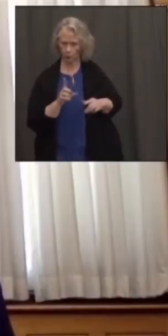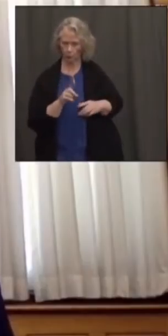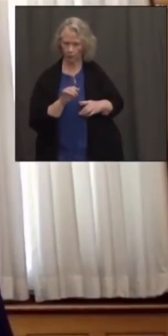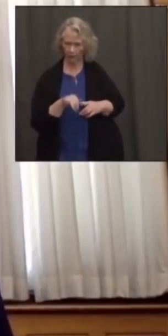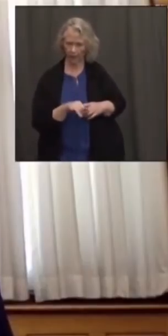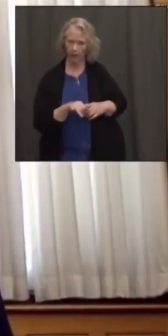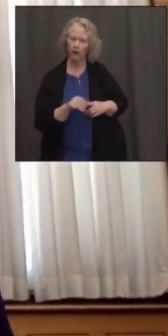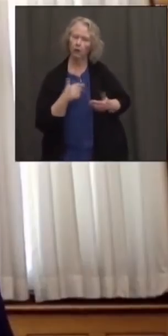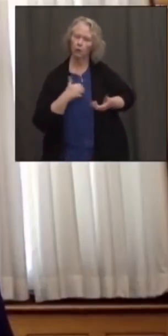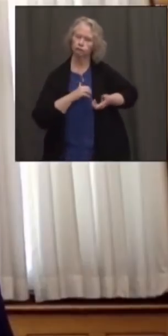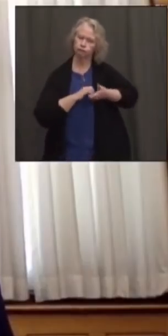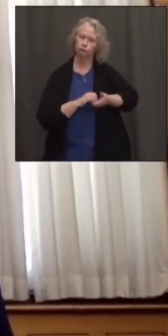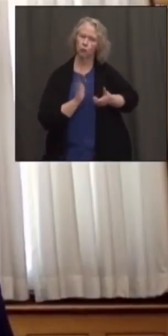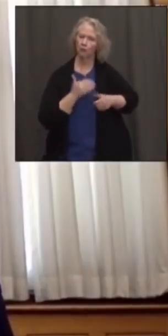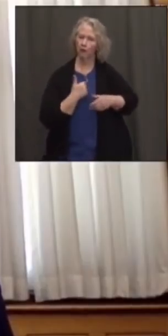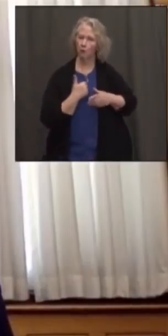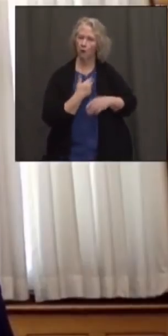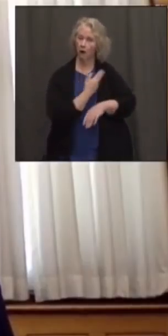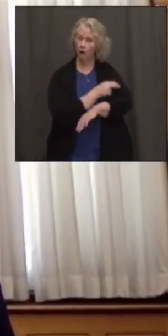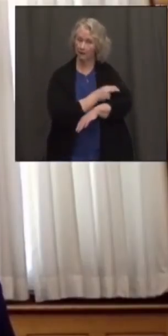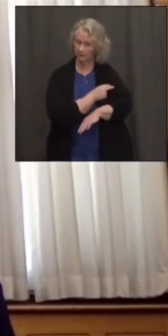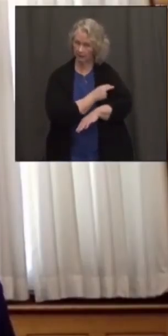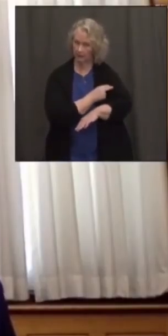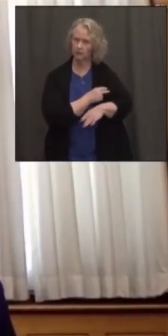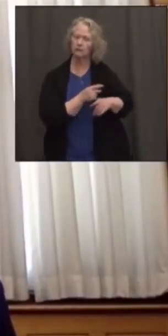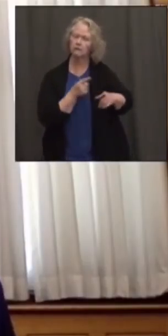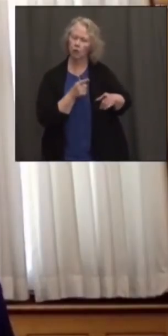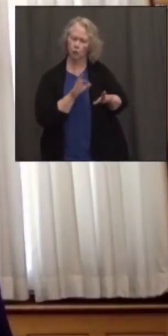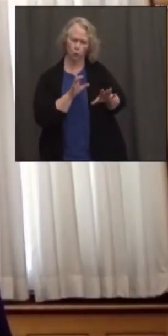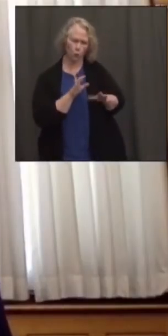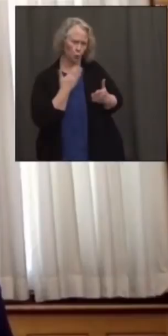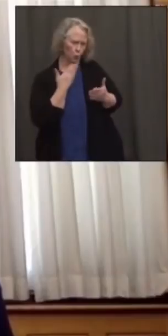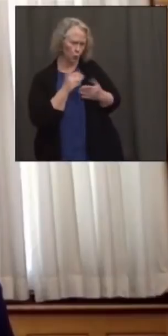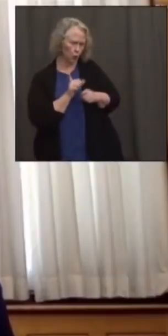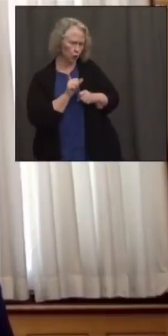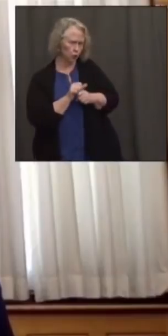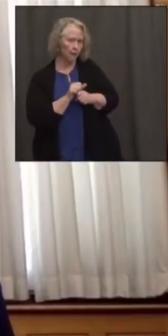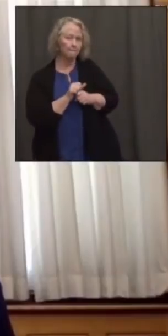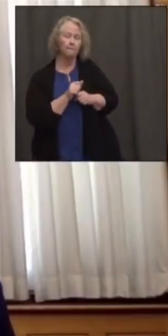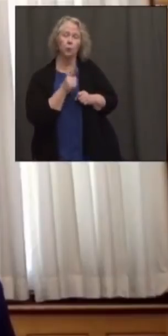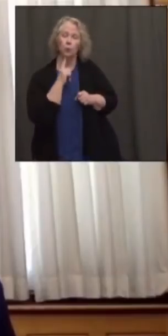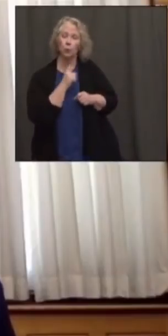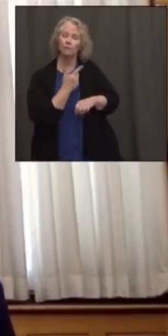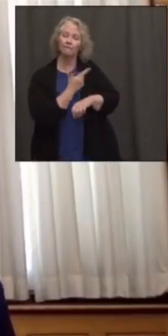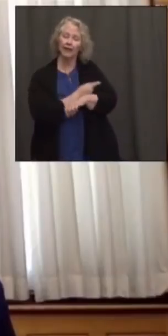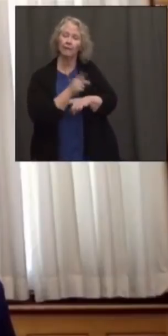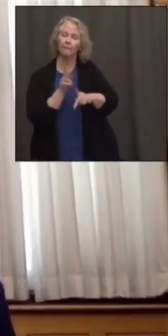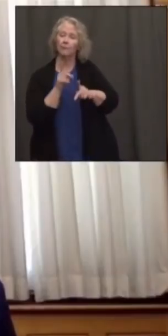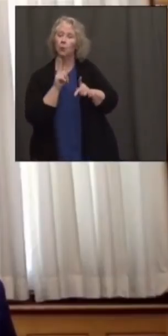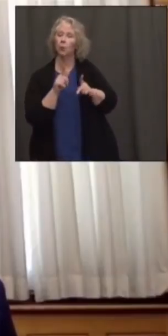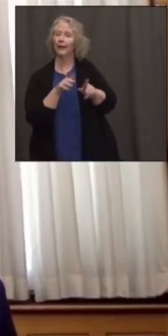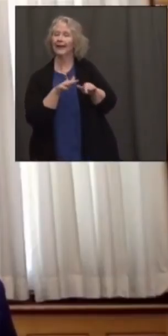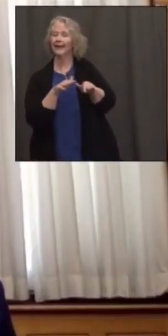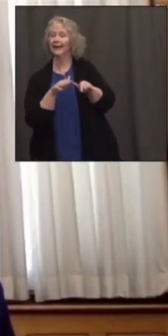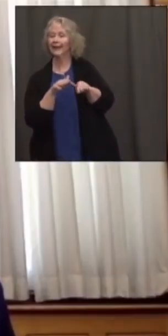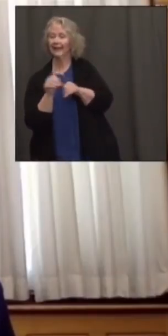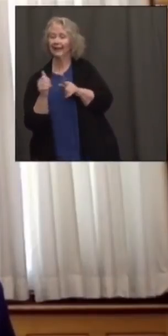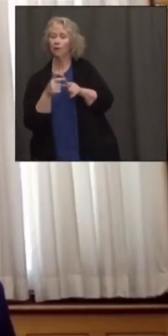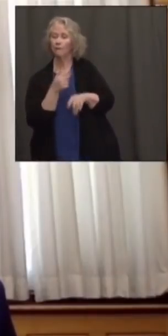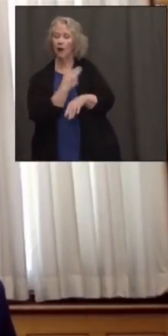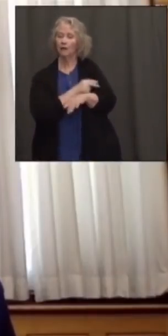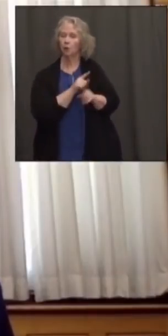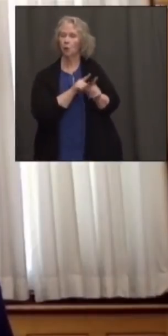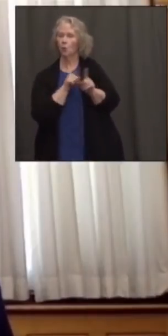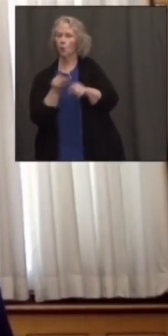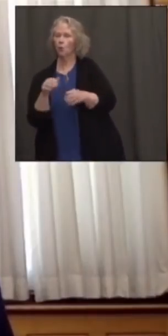partnership with hospitals who are doing a good job of vaccinating discharges headed to nursing homes and assisted